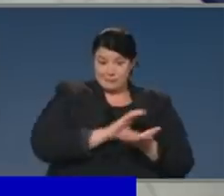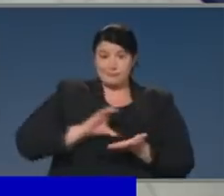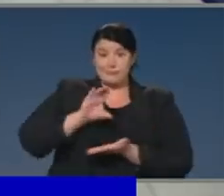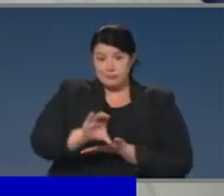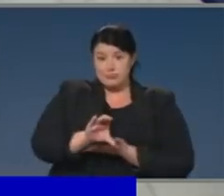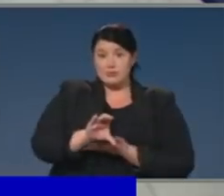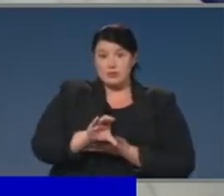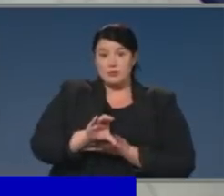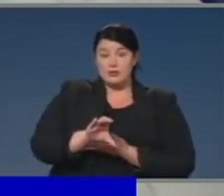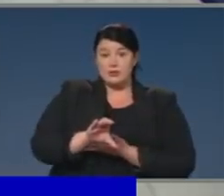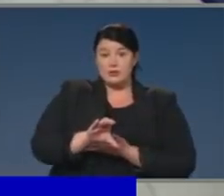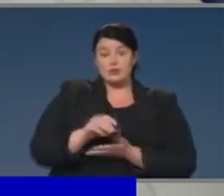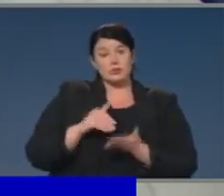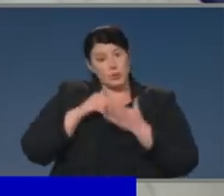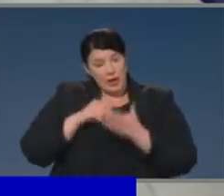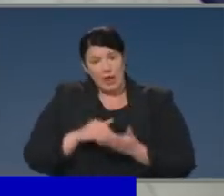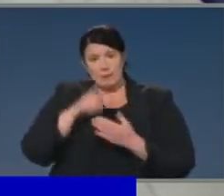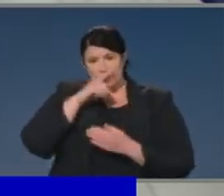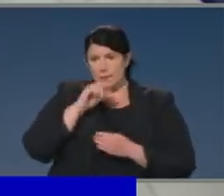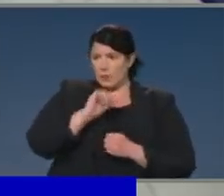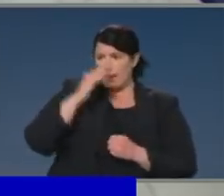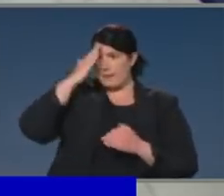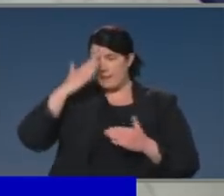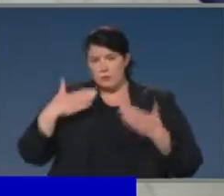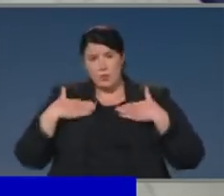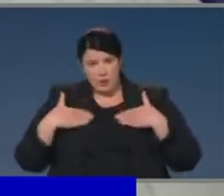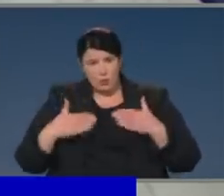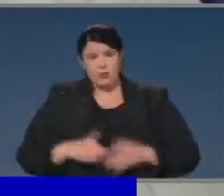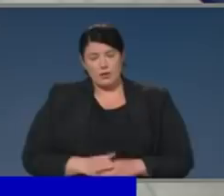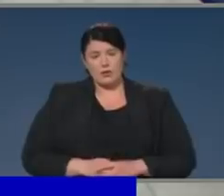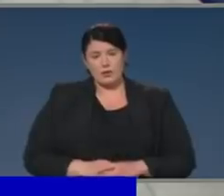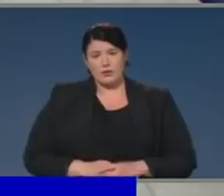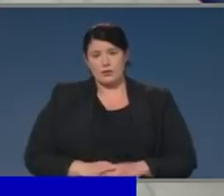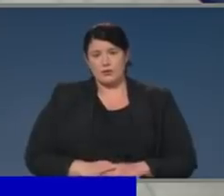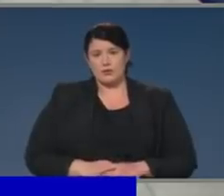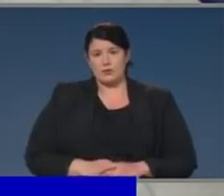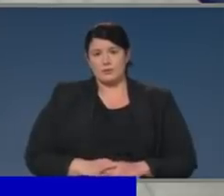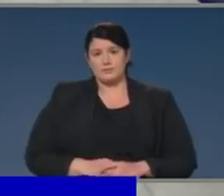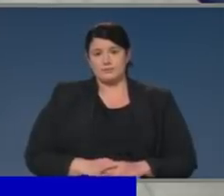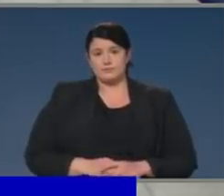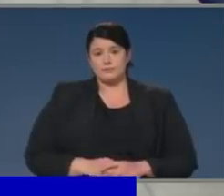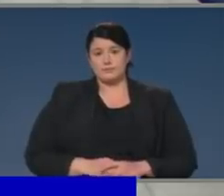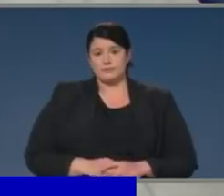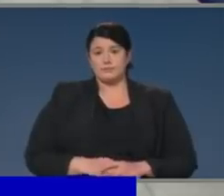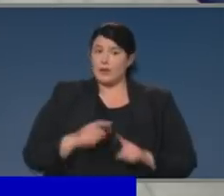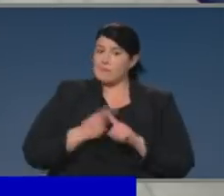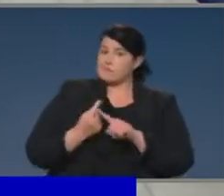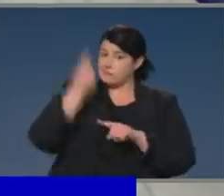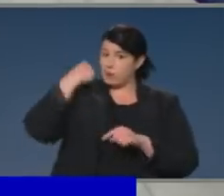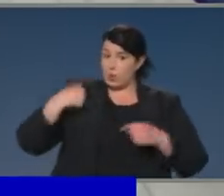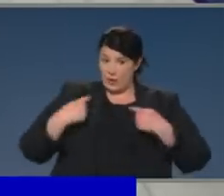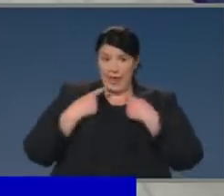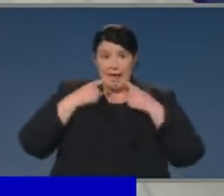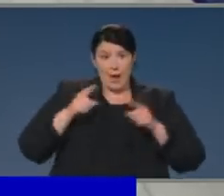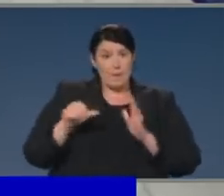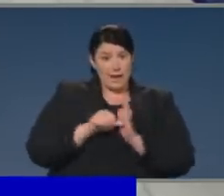health and mental health needs of the nation. The first $2.4 billion, which we announced in this very spot with the, with the Prime